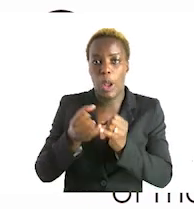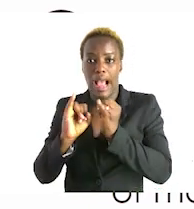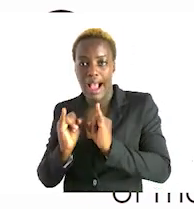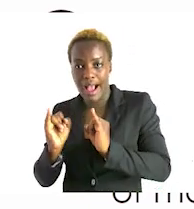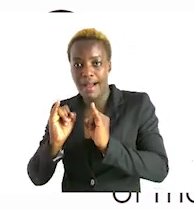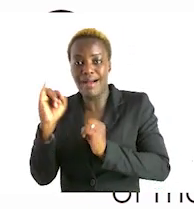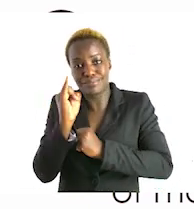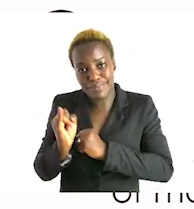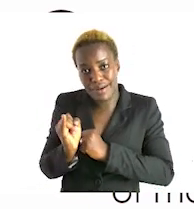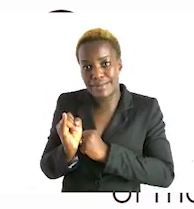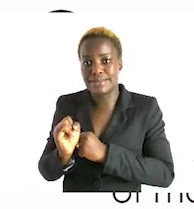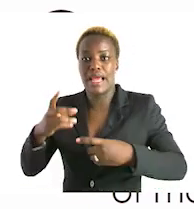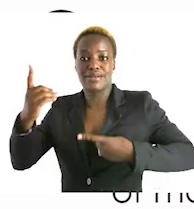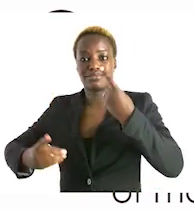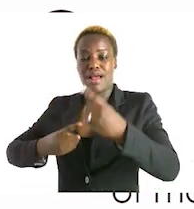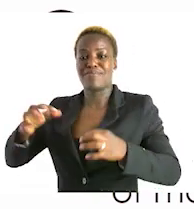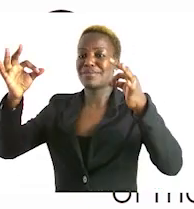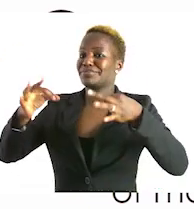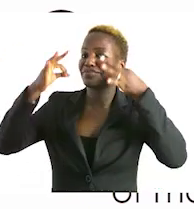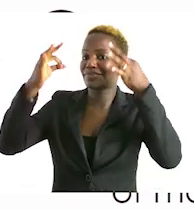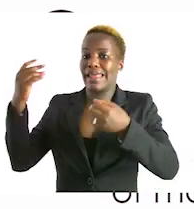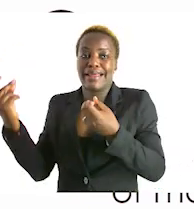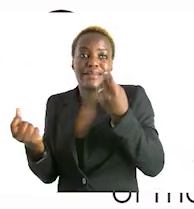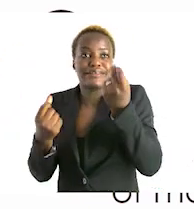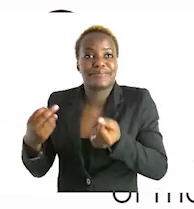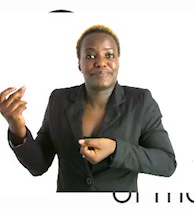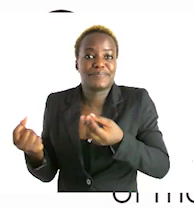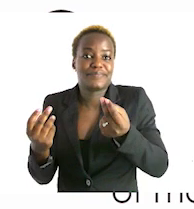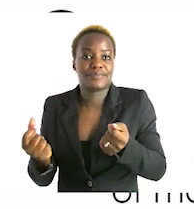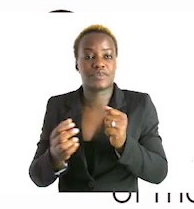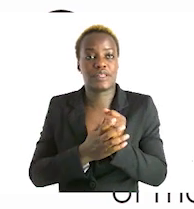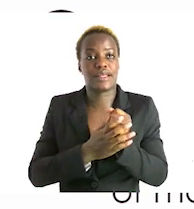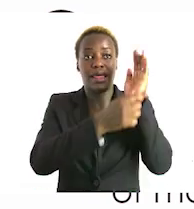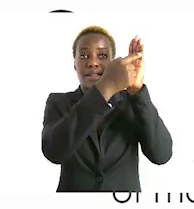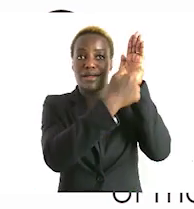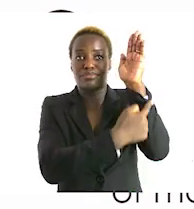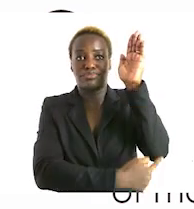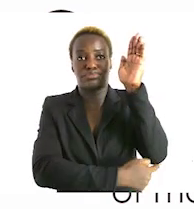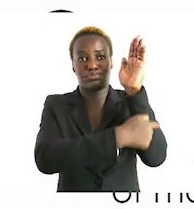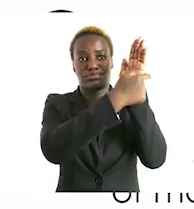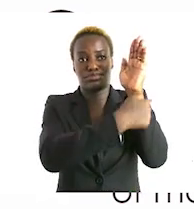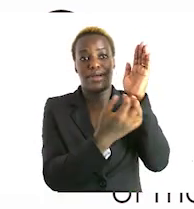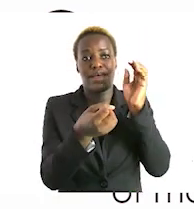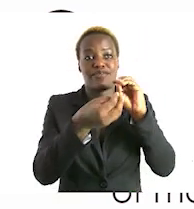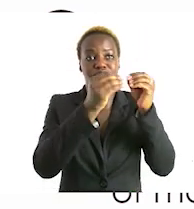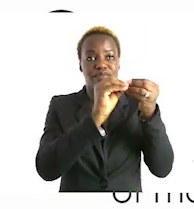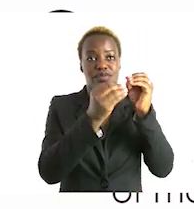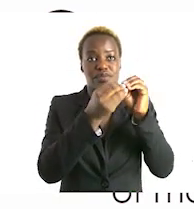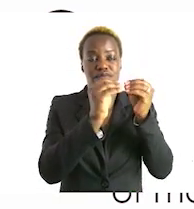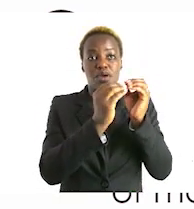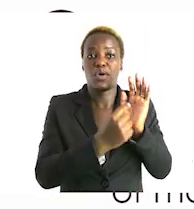and the dance and on your left side on the left axis we have the numbers indicating indicating